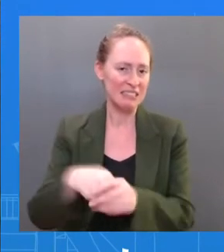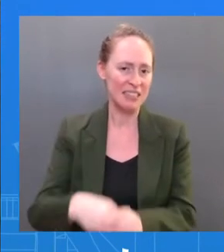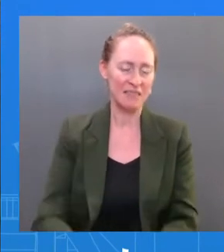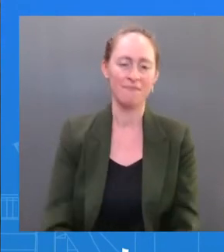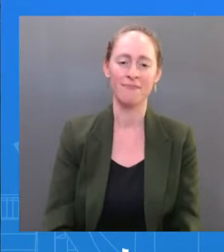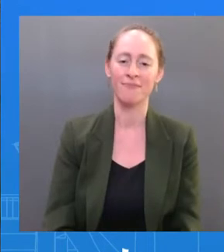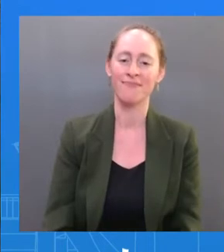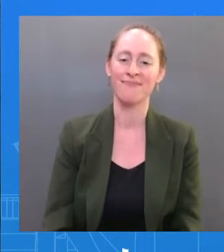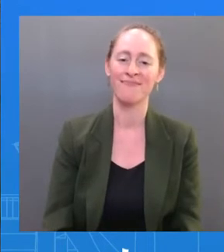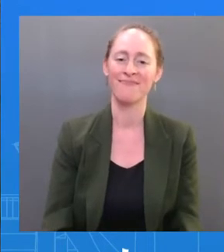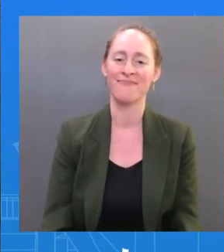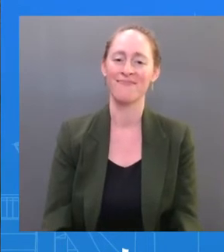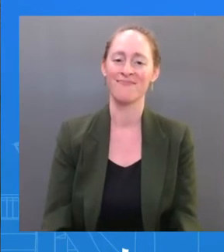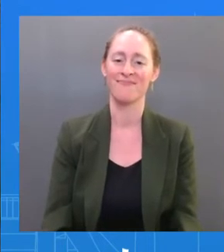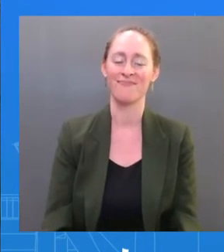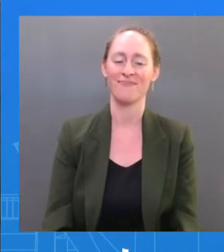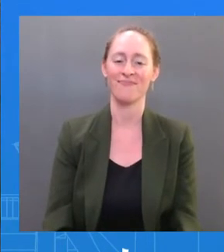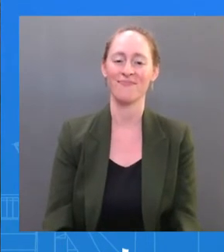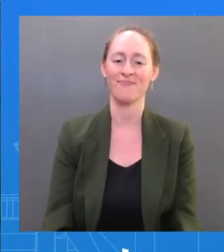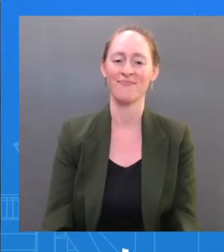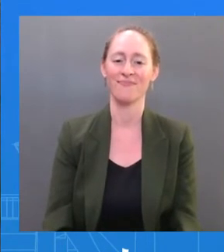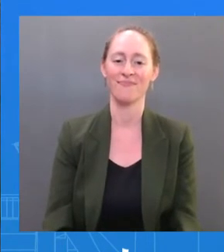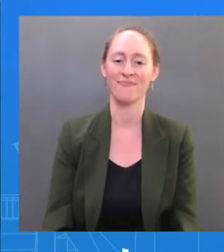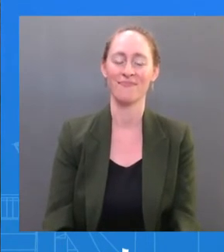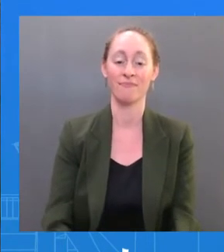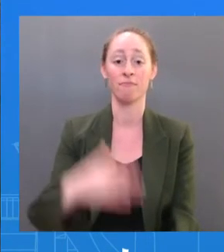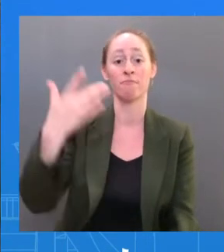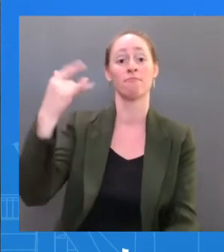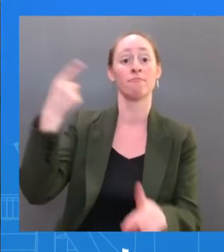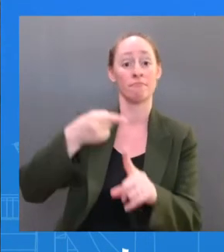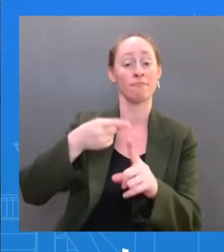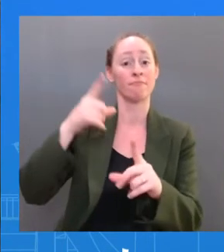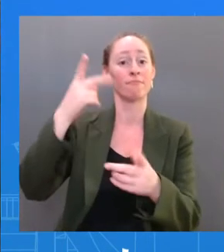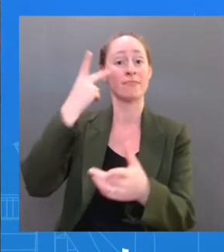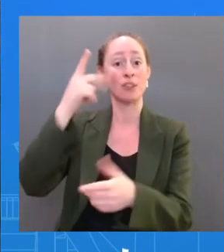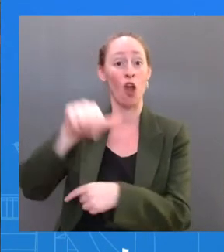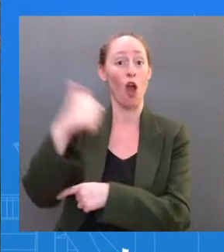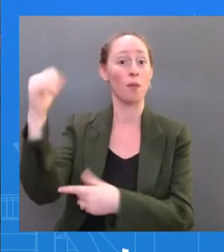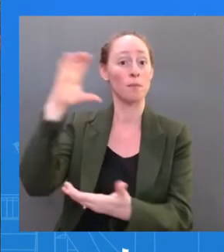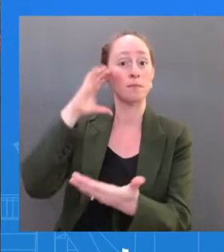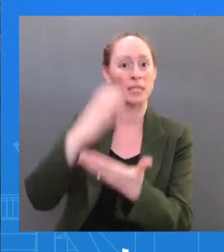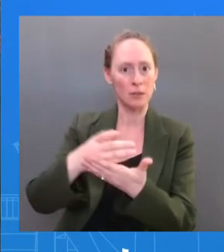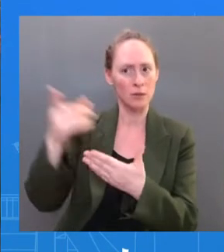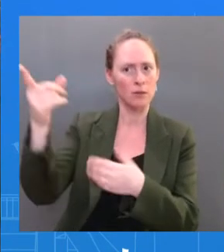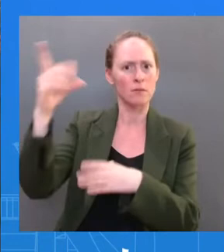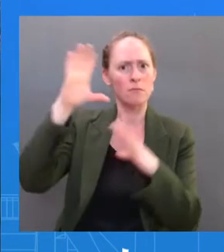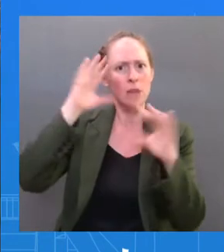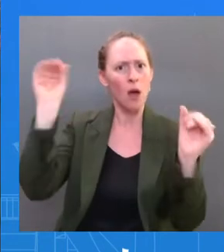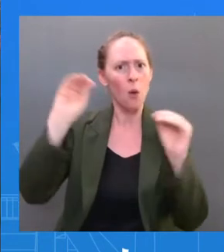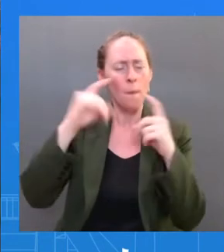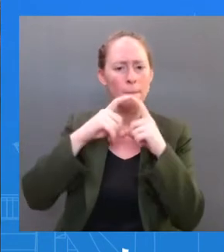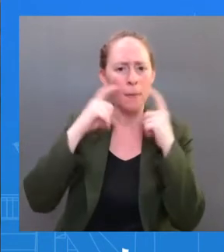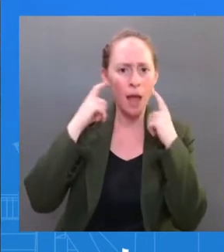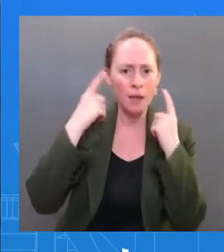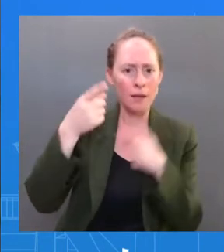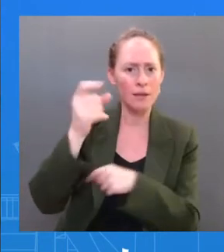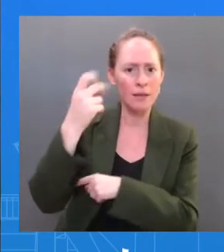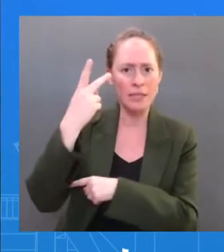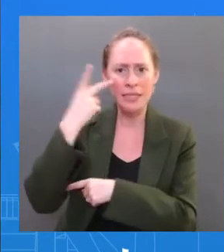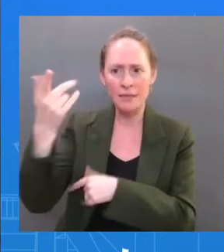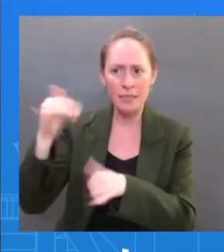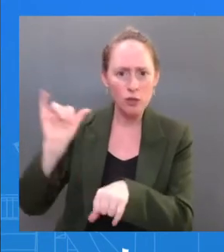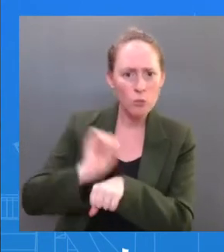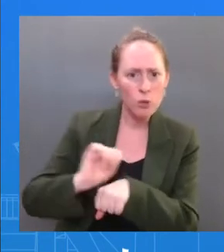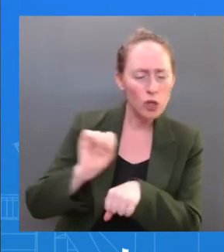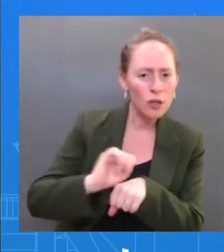see him and see directly, you know, see the work that he's doing and that he's sitting at his desk — that's continuing to do his work. But just wanted to give that — go ahead,